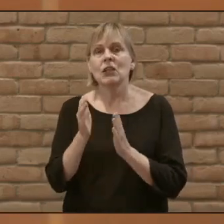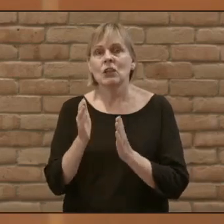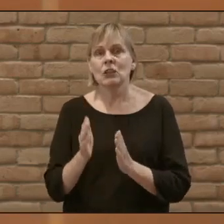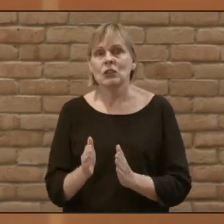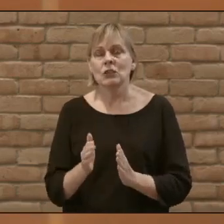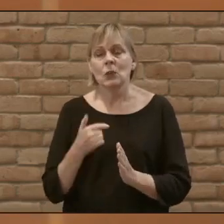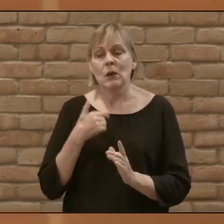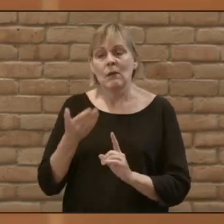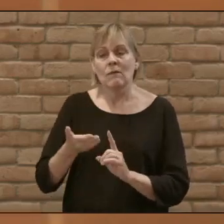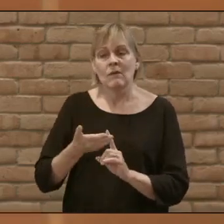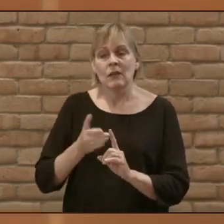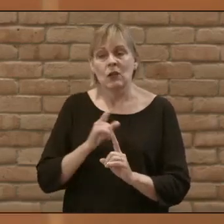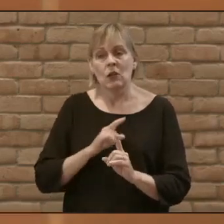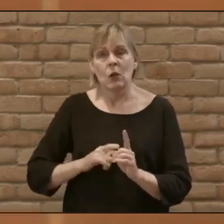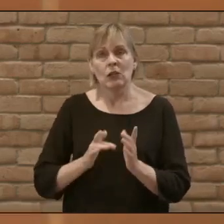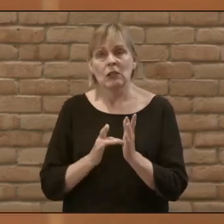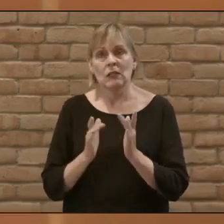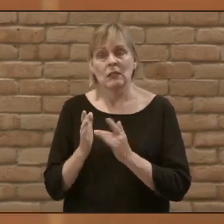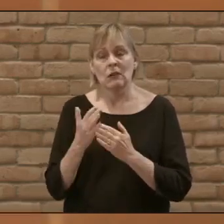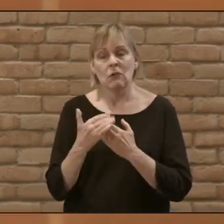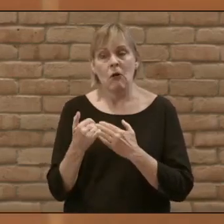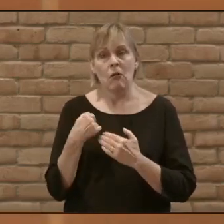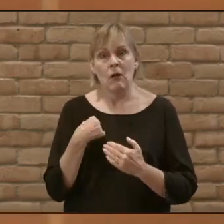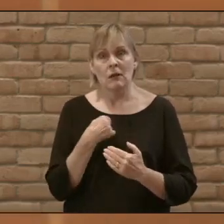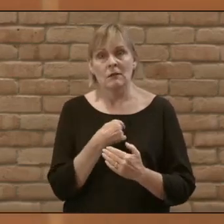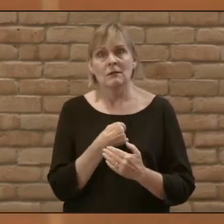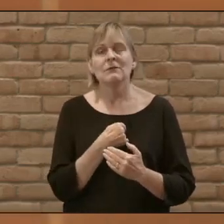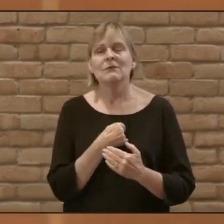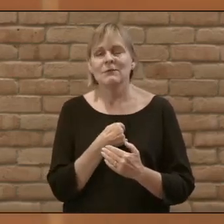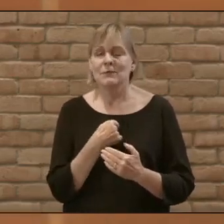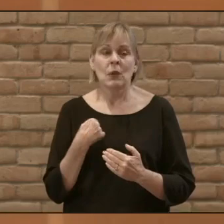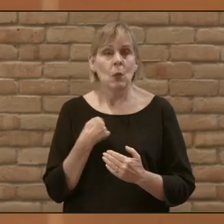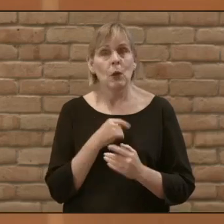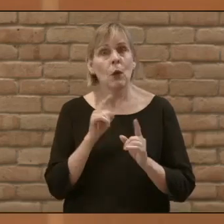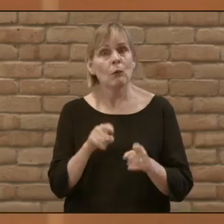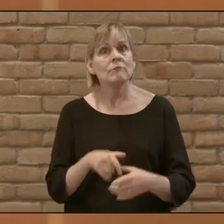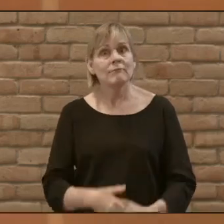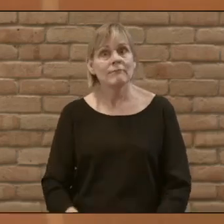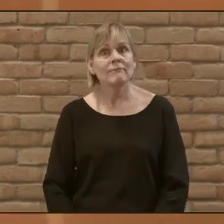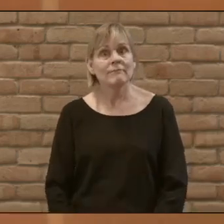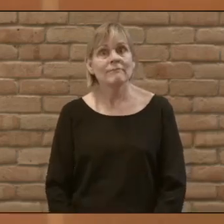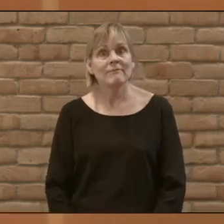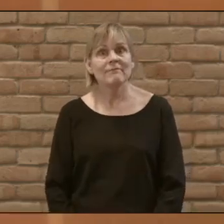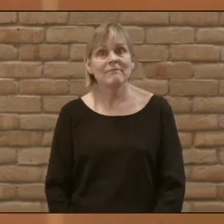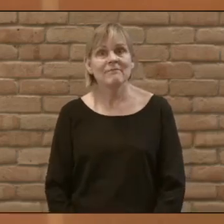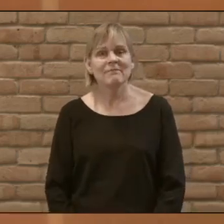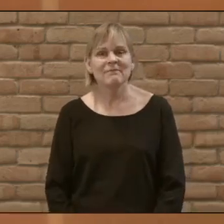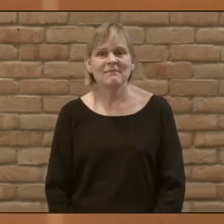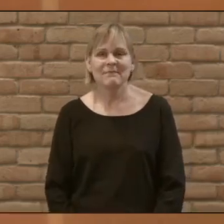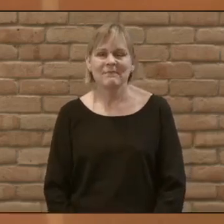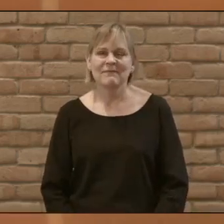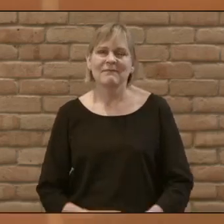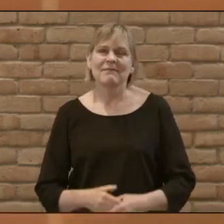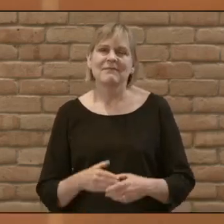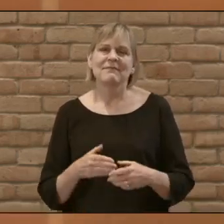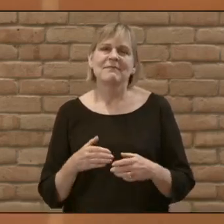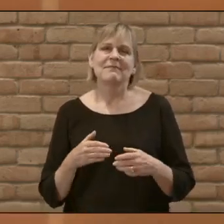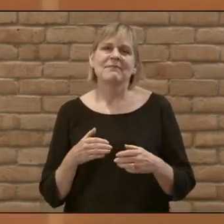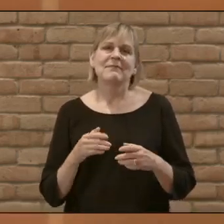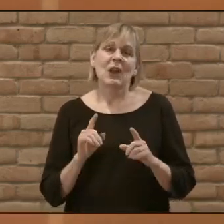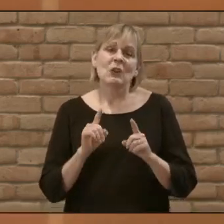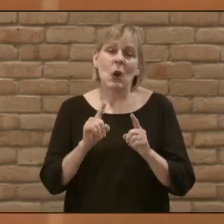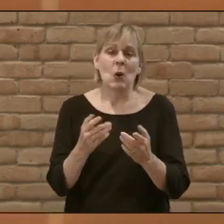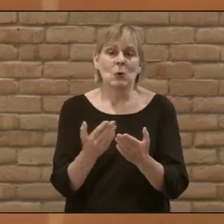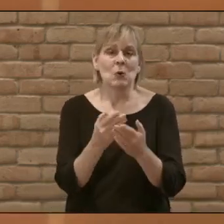convinced that the Lord Jesus is calling us somewhere, we go. And so we go sent from this place